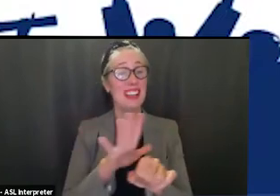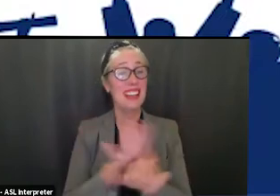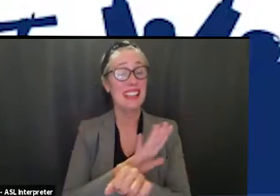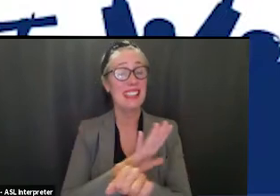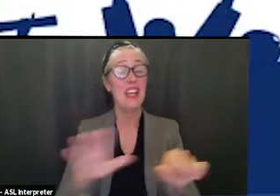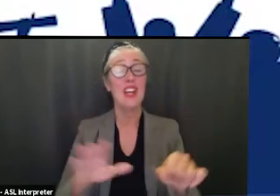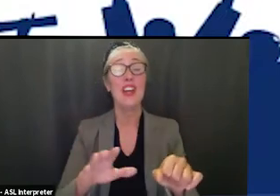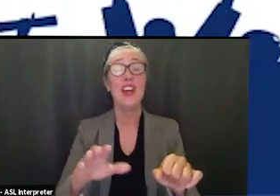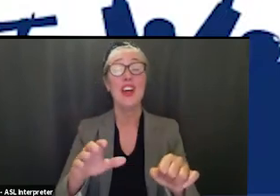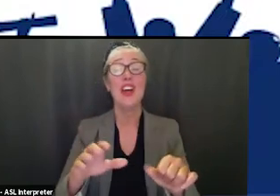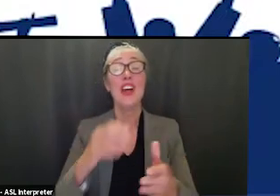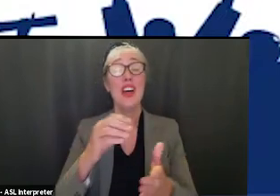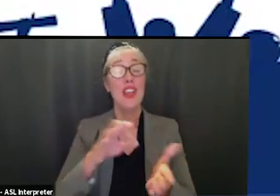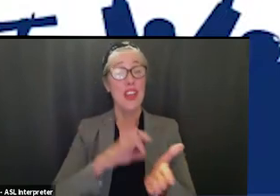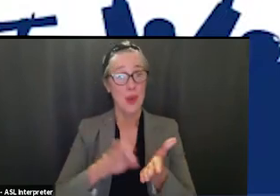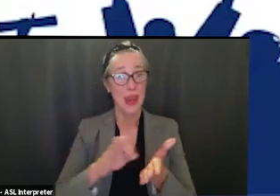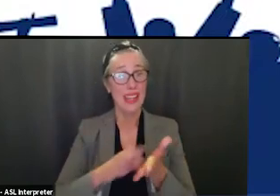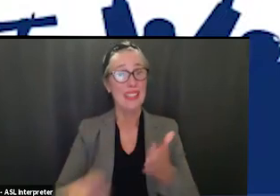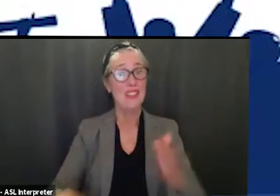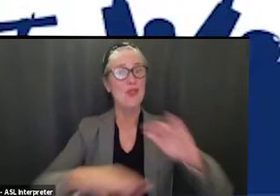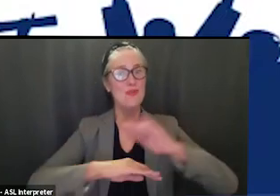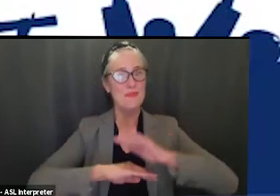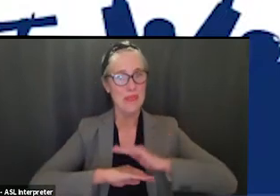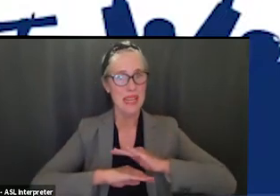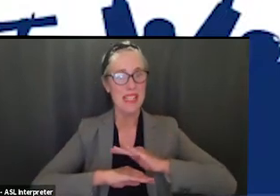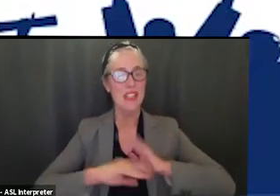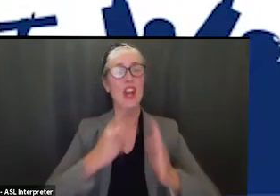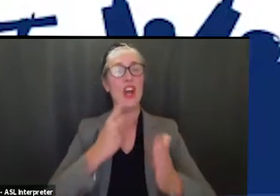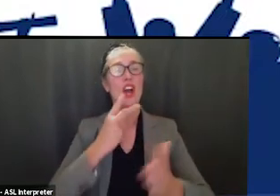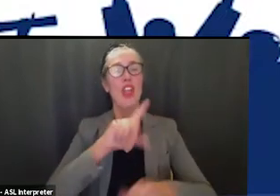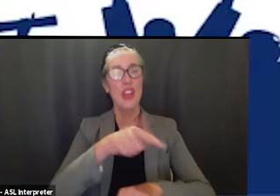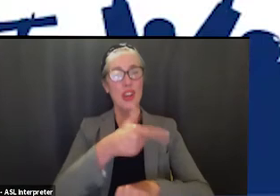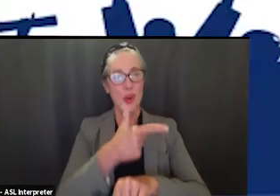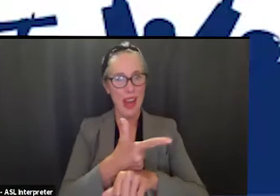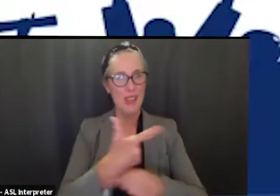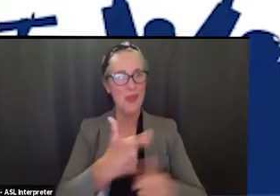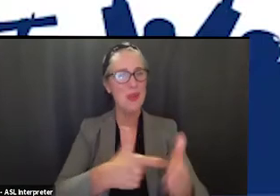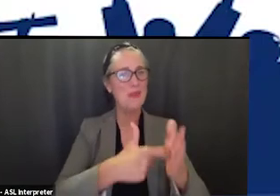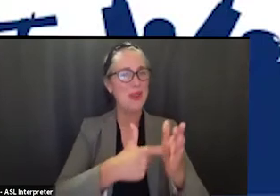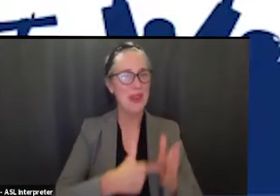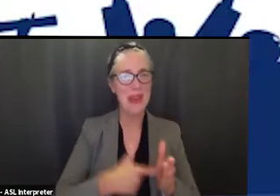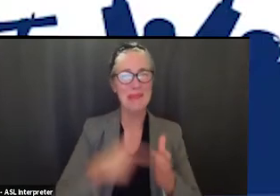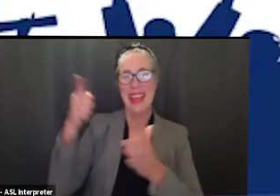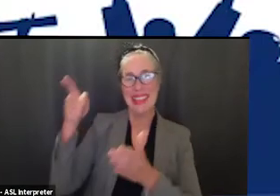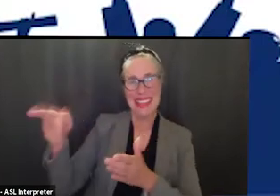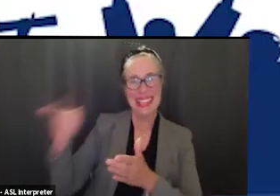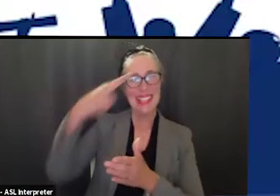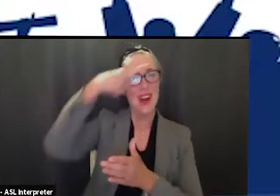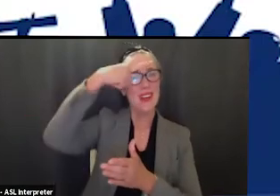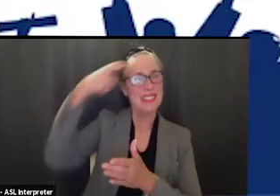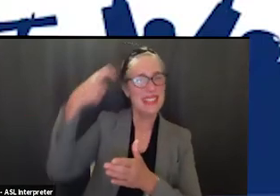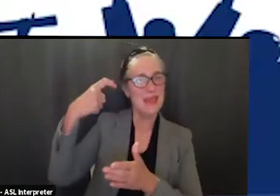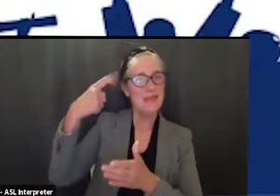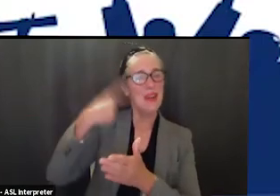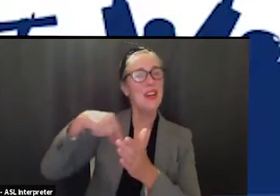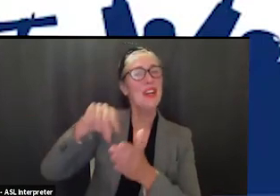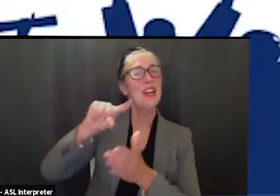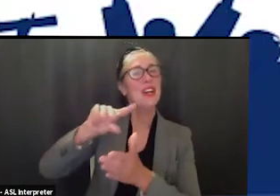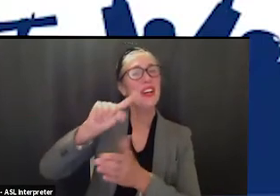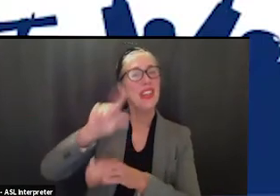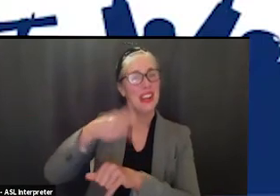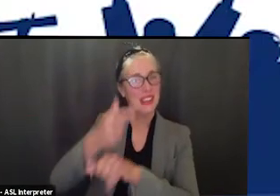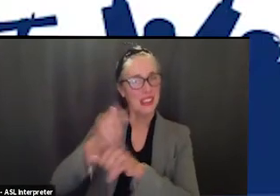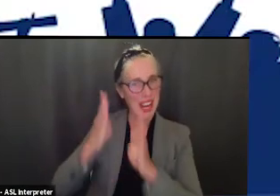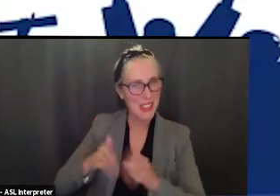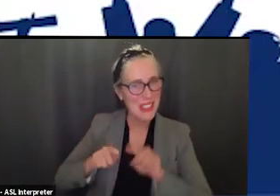to meet their graduation requirements this summer so these are our summer graduates and um they did so during